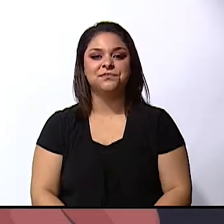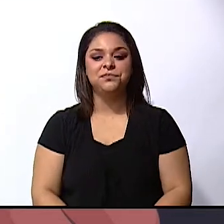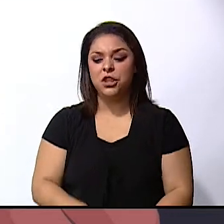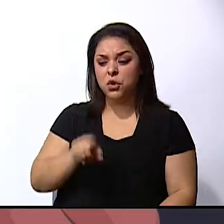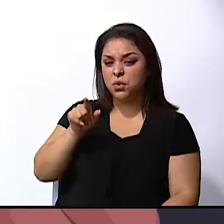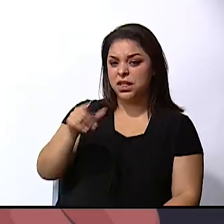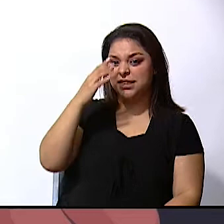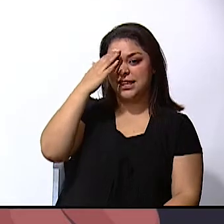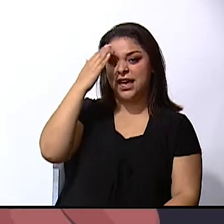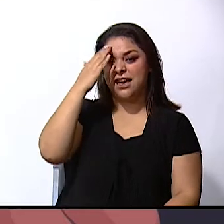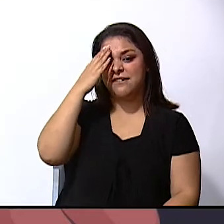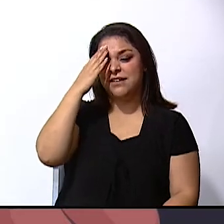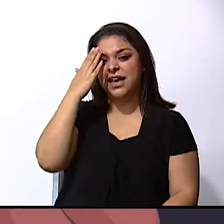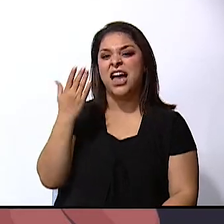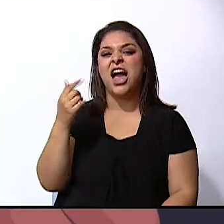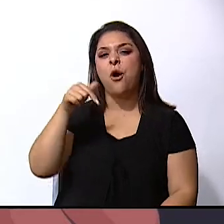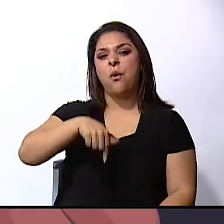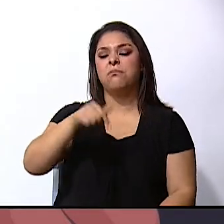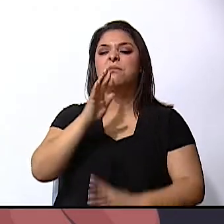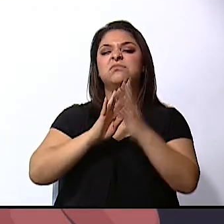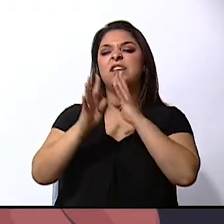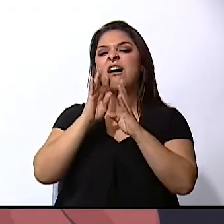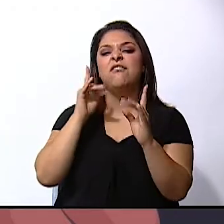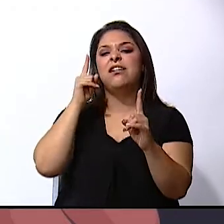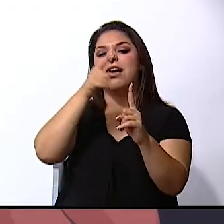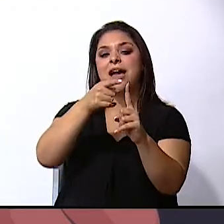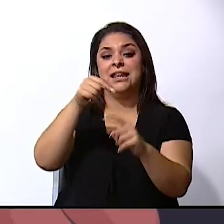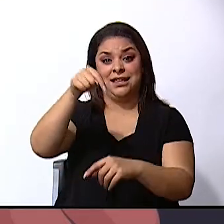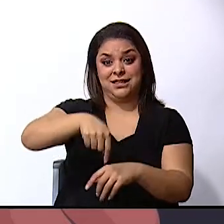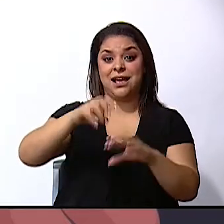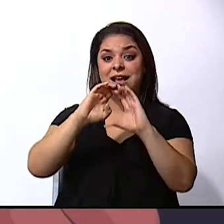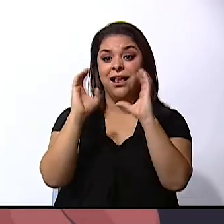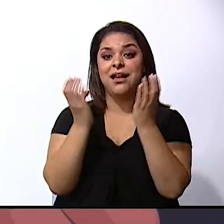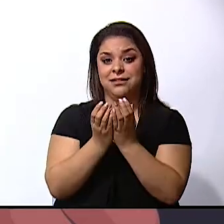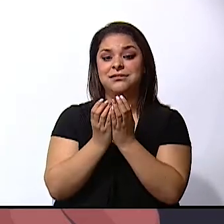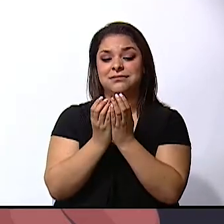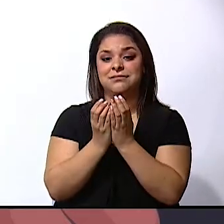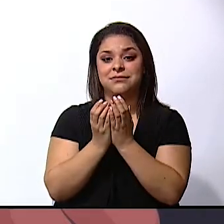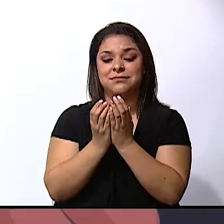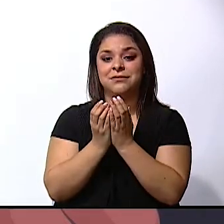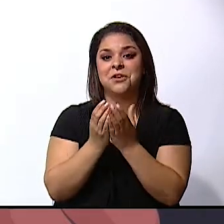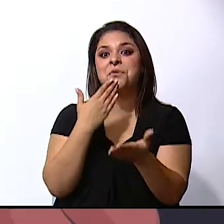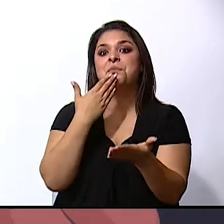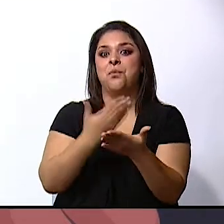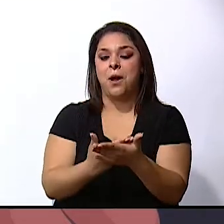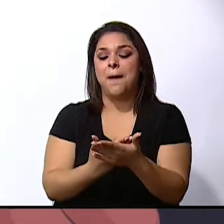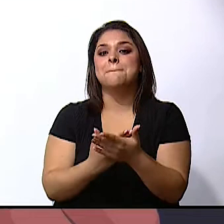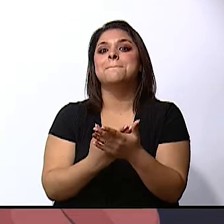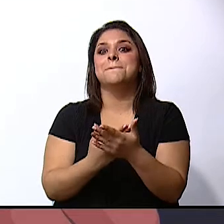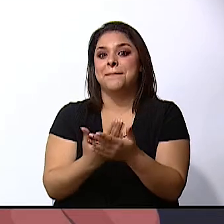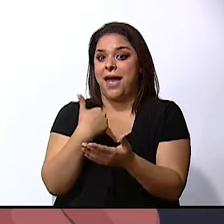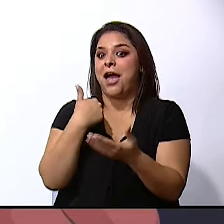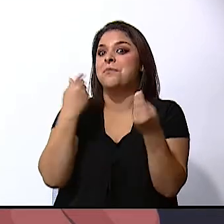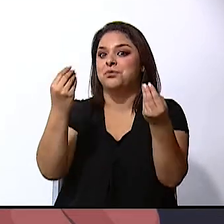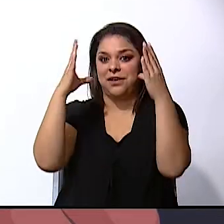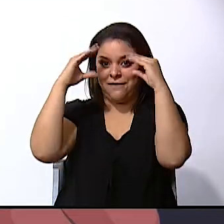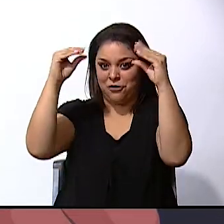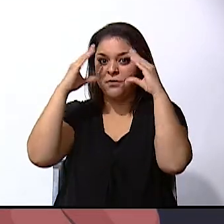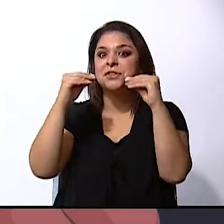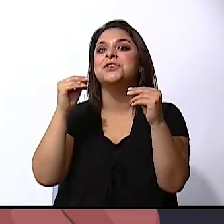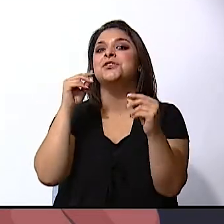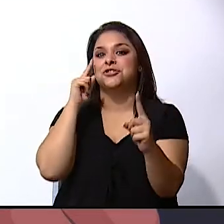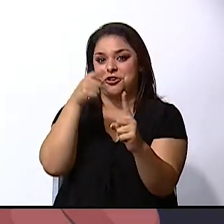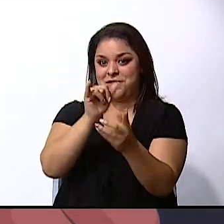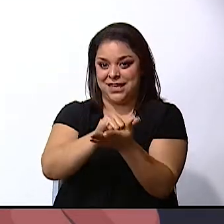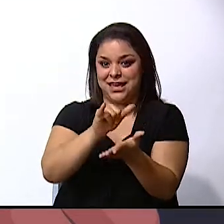know what we are going to talk about this class no hmm we'll have more information about that okay